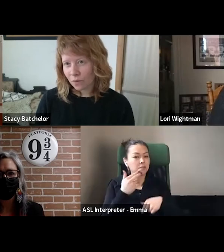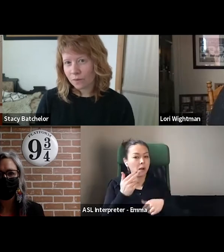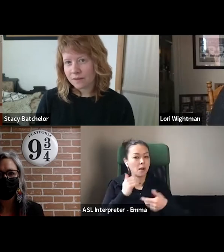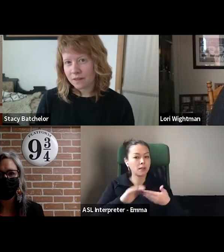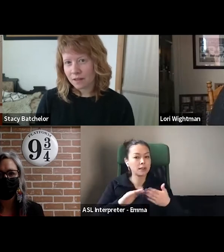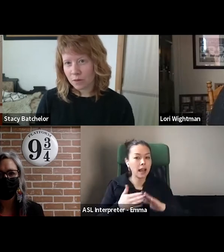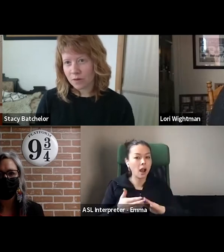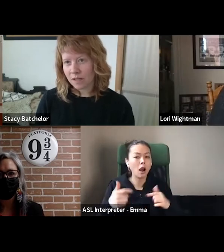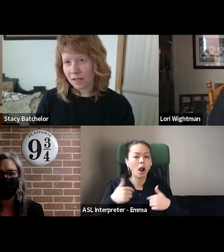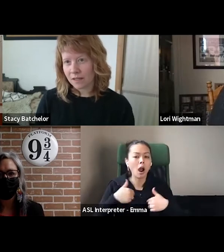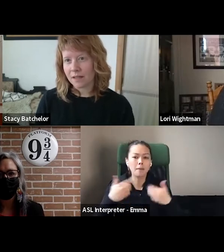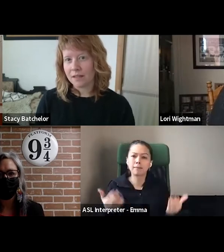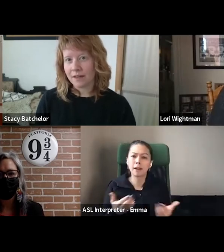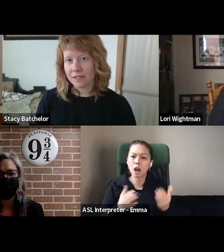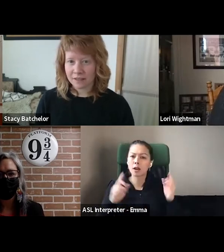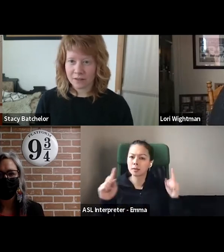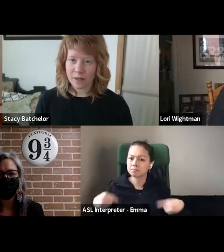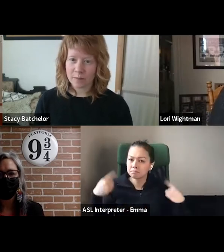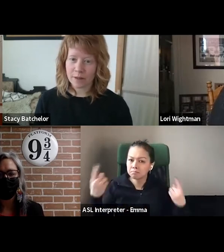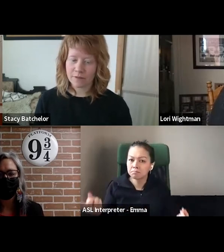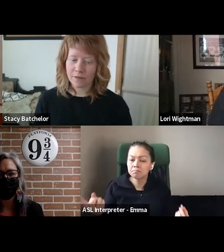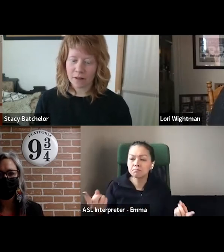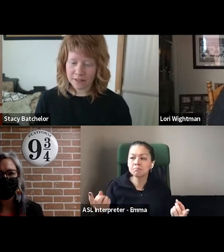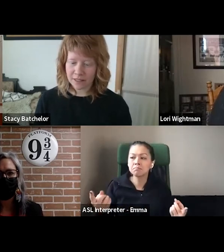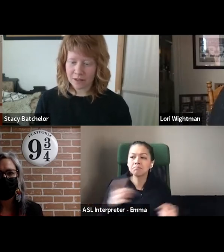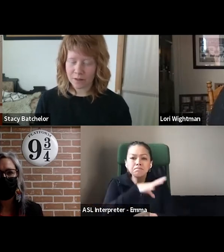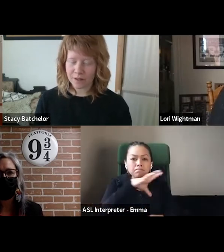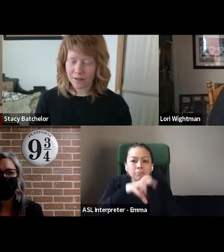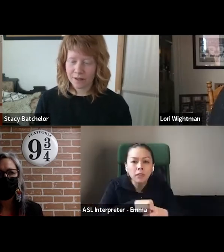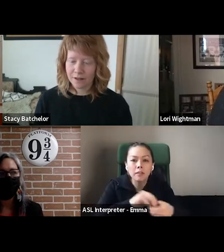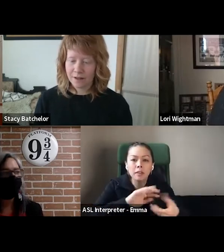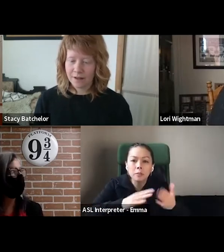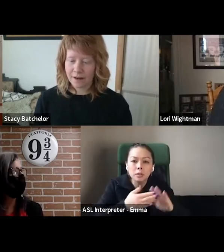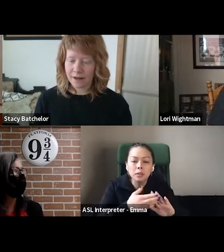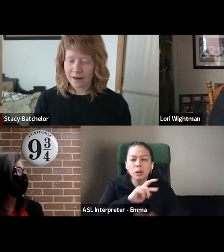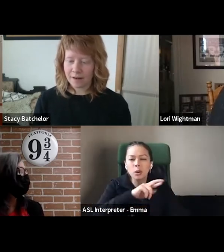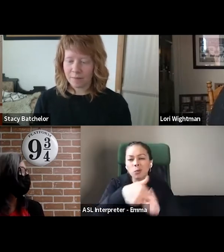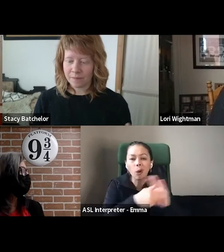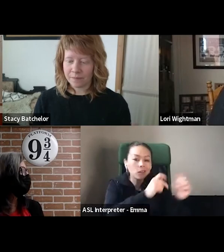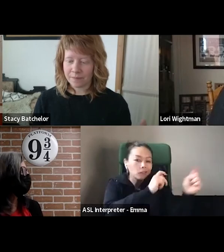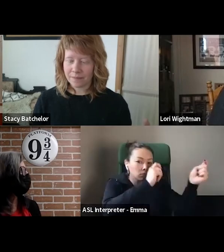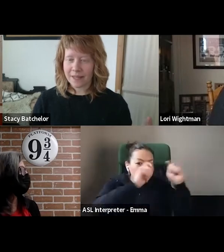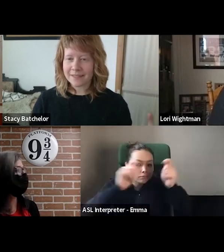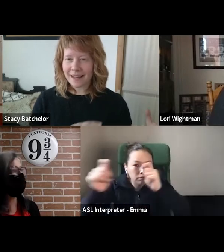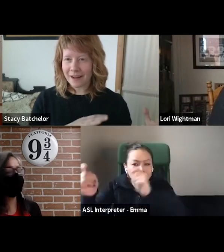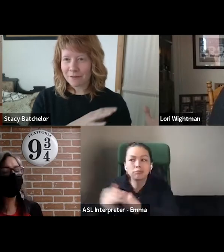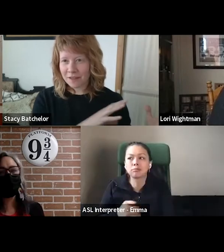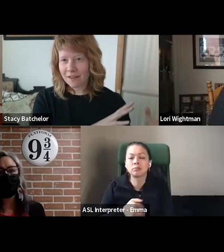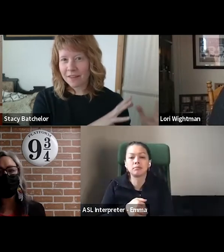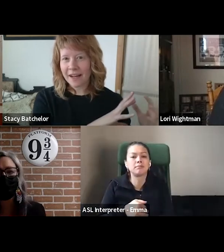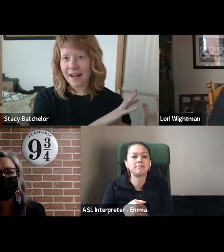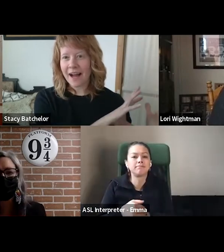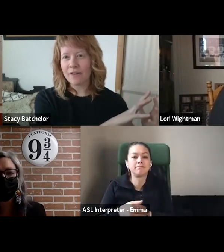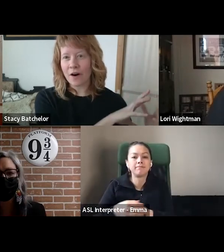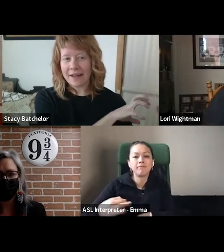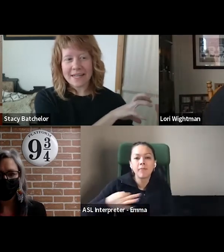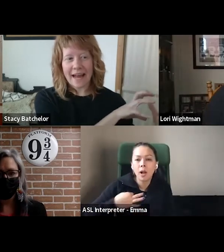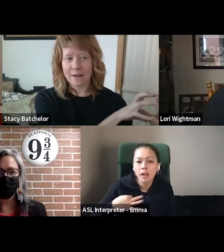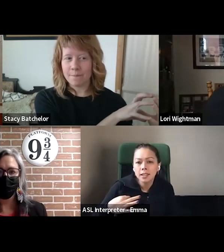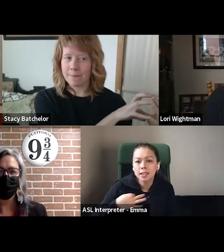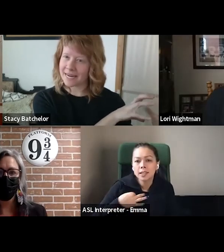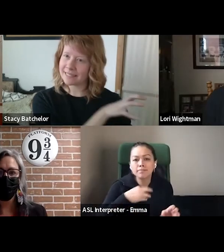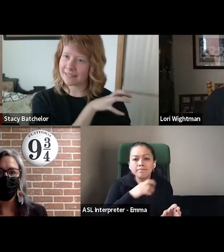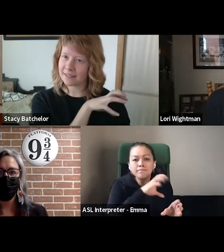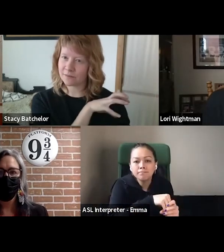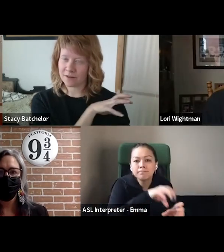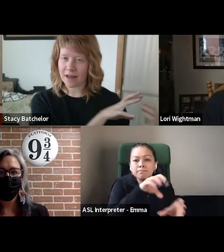different roles in the community and having done quite a bit of volunteer work, um, it's, I feel that I kind of already